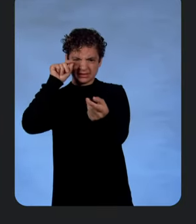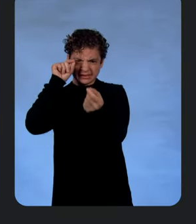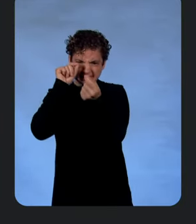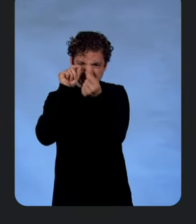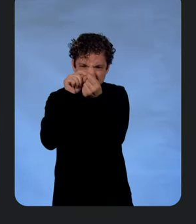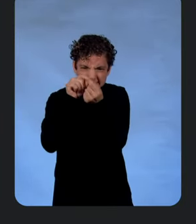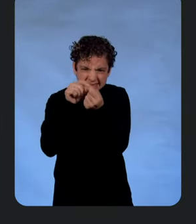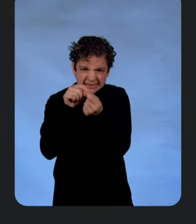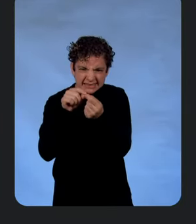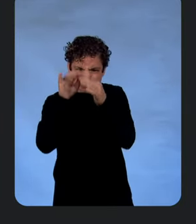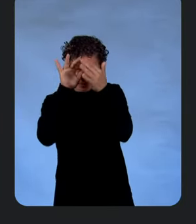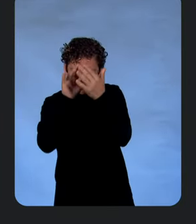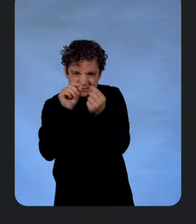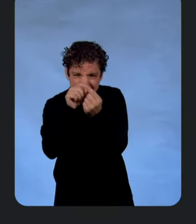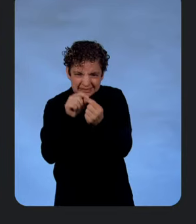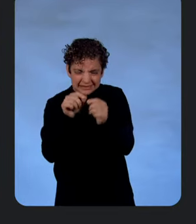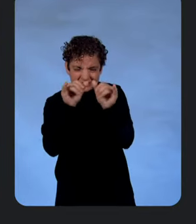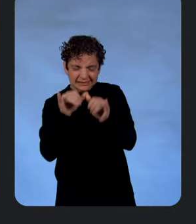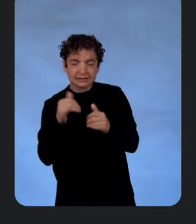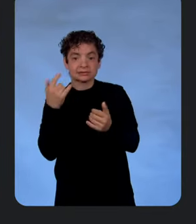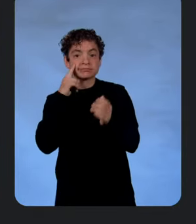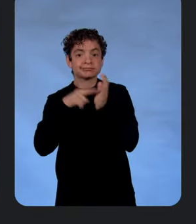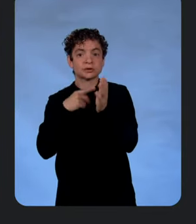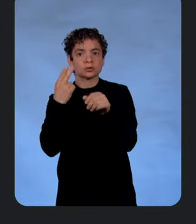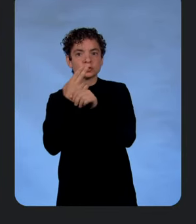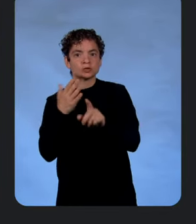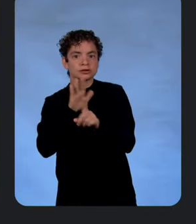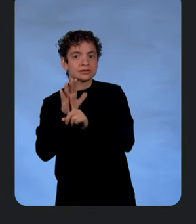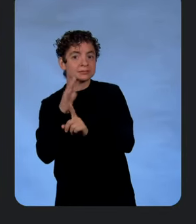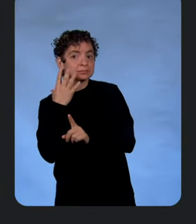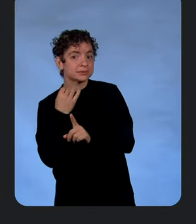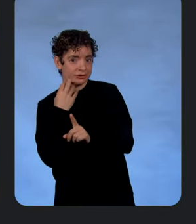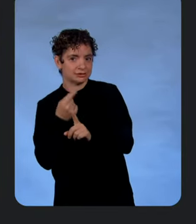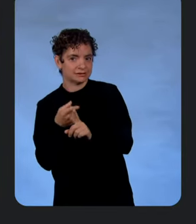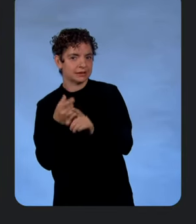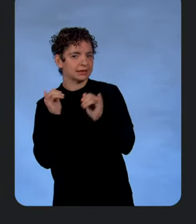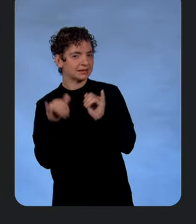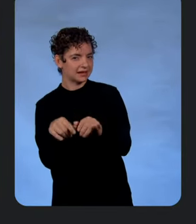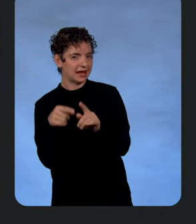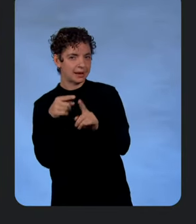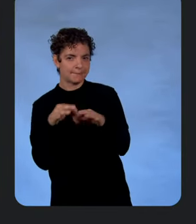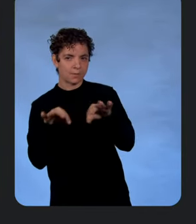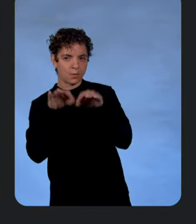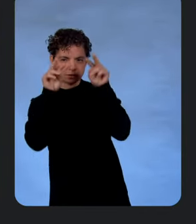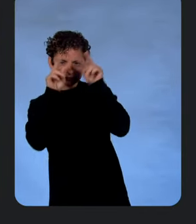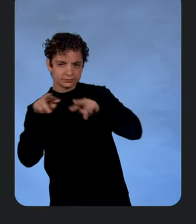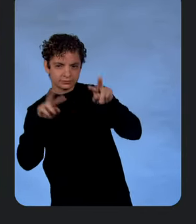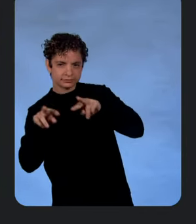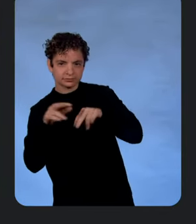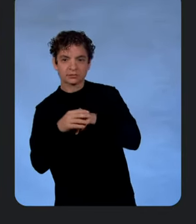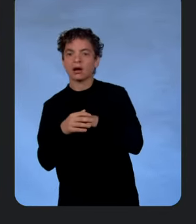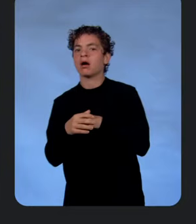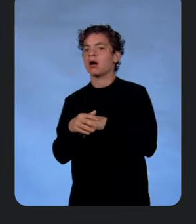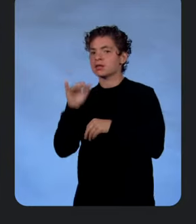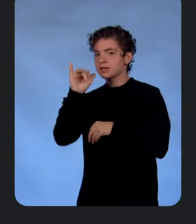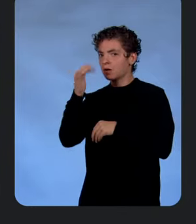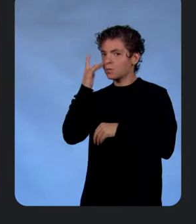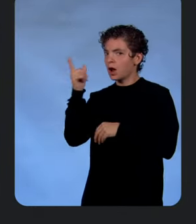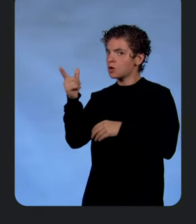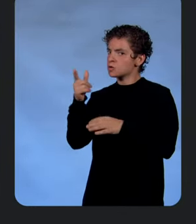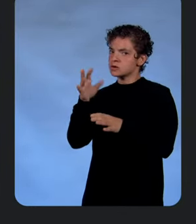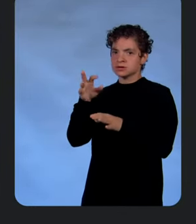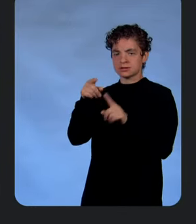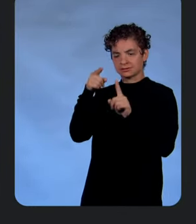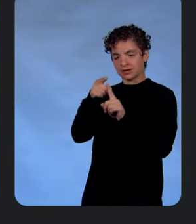-level view of your system all the way down to very granular and precise details like every single user's experience. Is that why you've always been